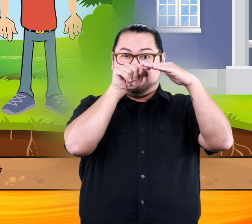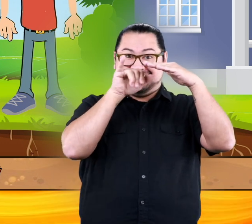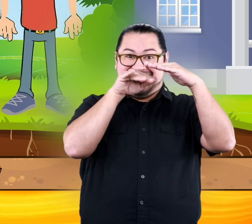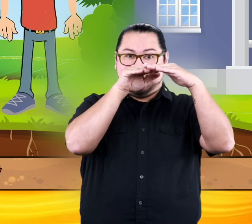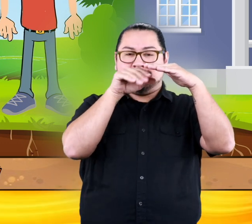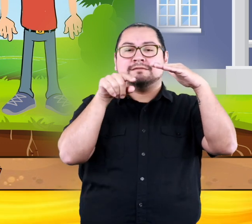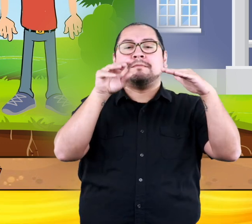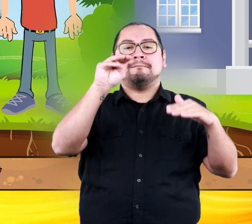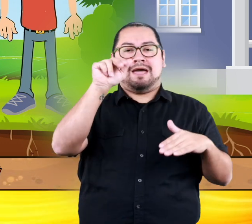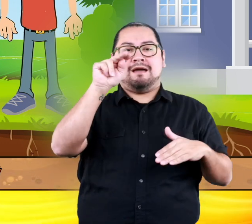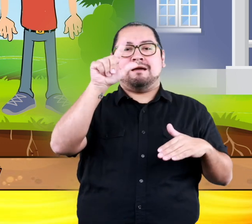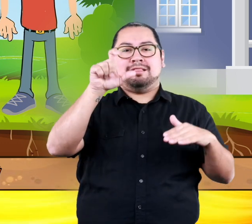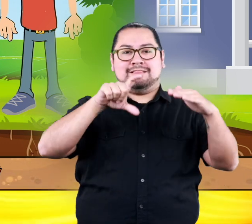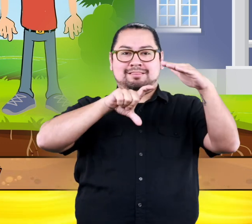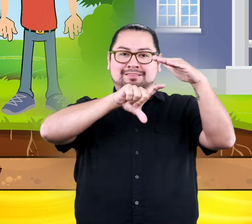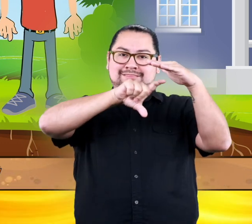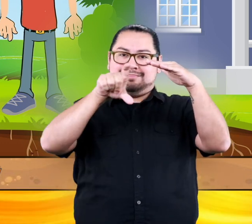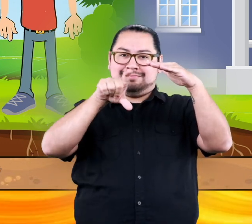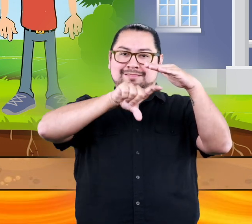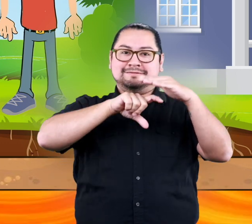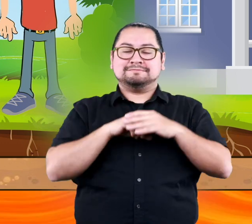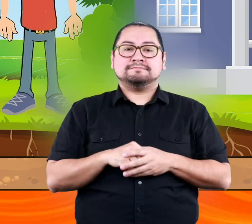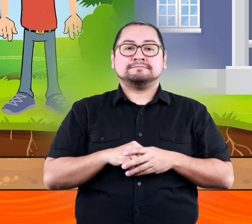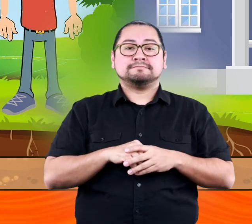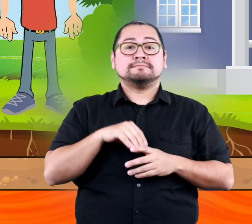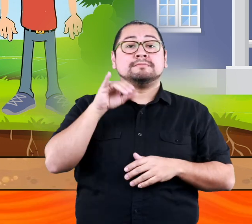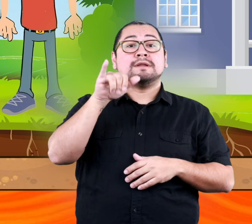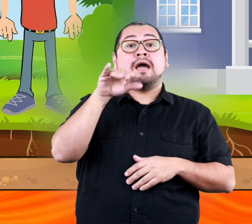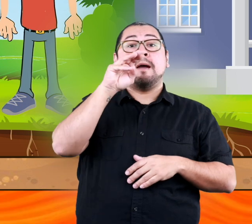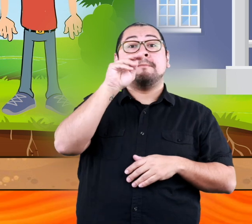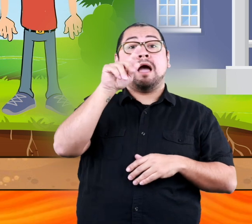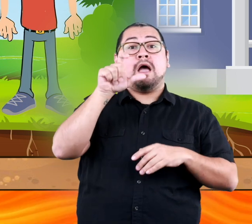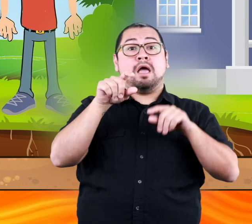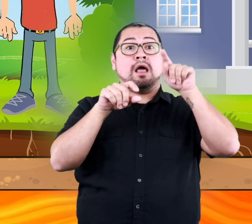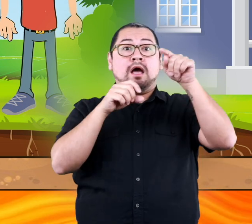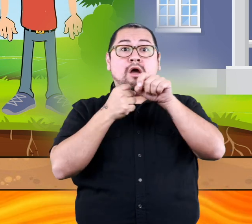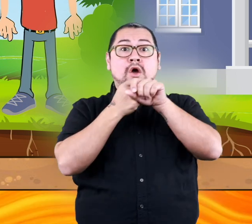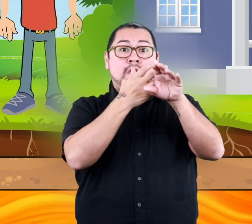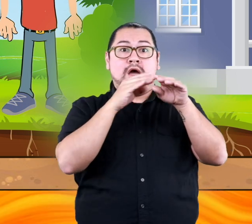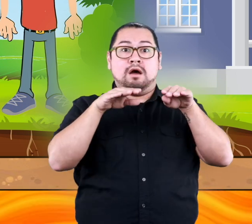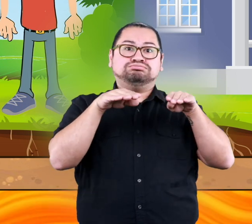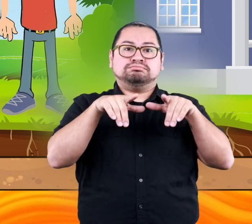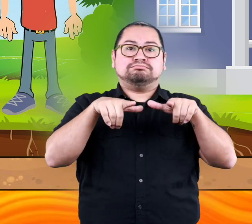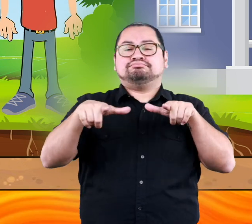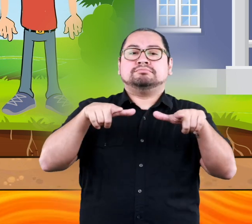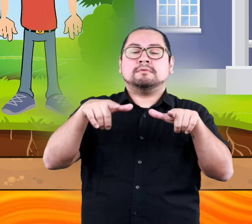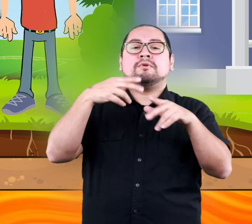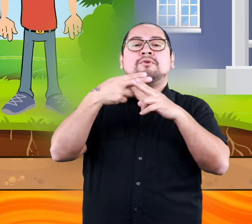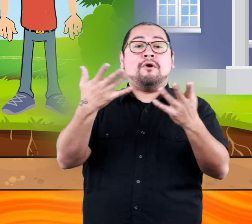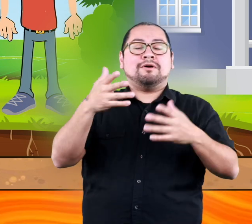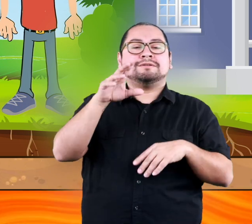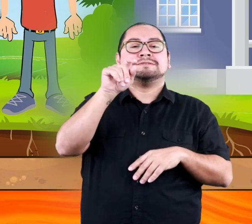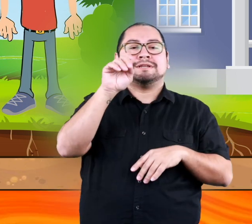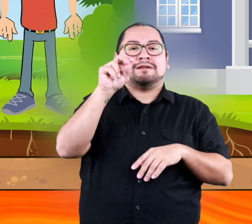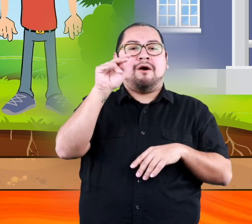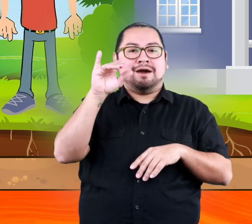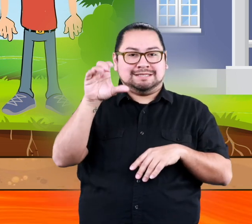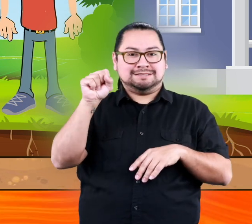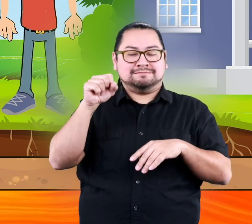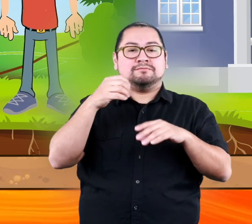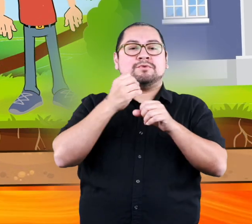which is called the mantle. Sometimes, this movement, also called plate tectonics,